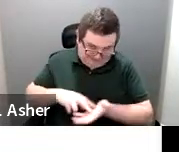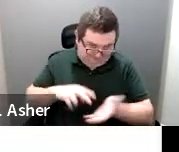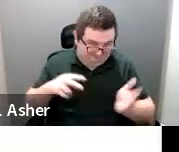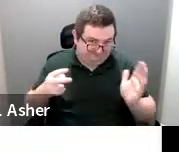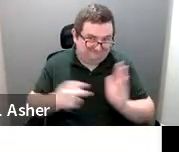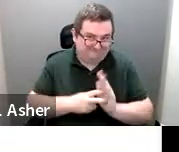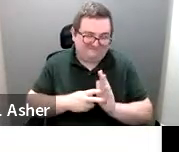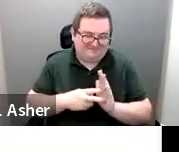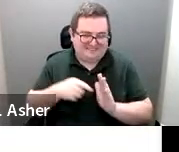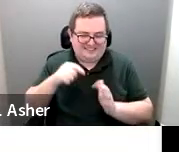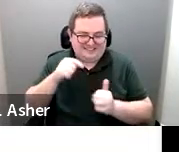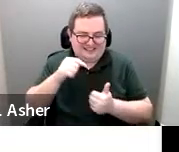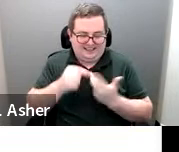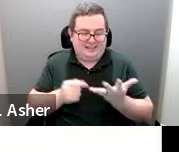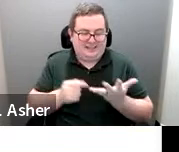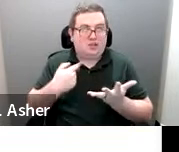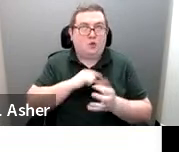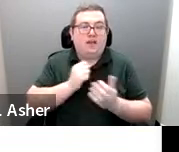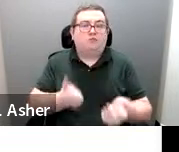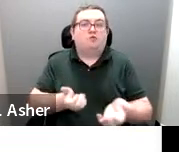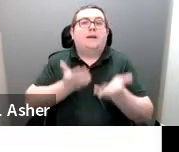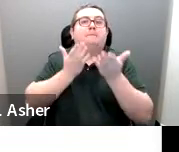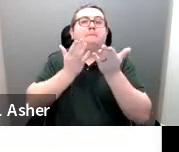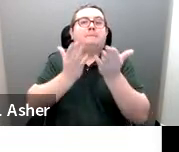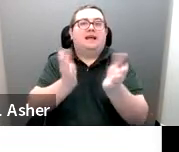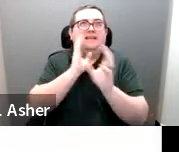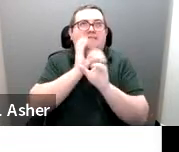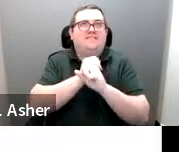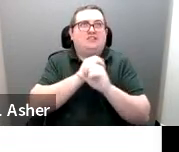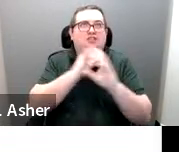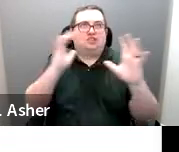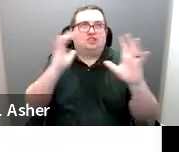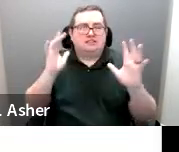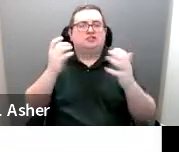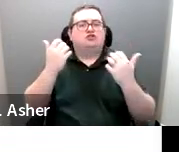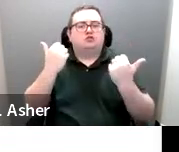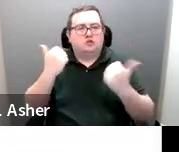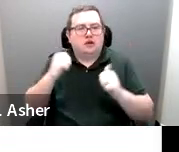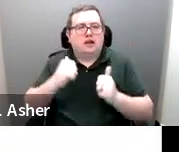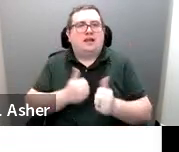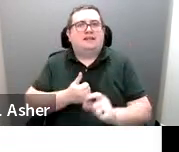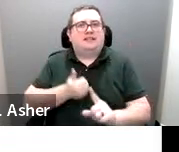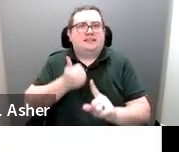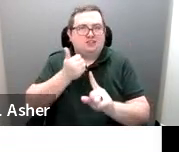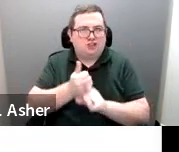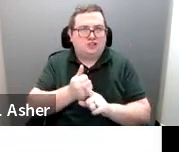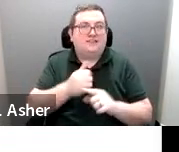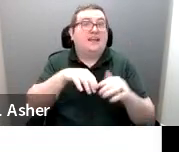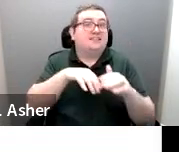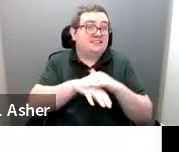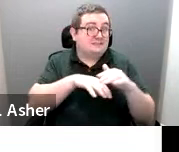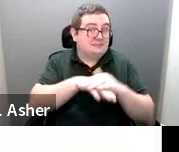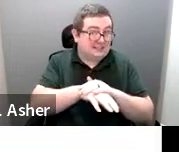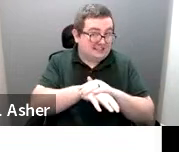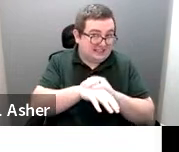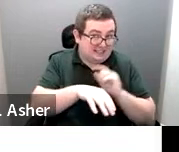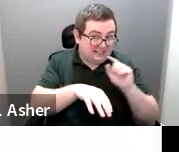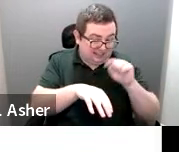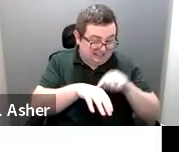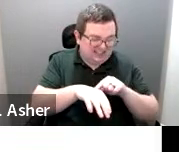this is how we recommend achieving the accessibility that is required.